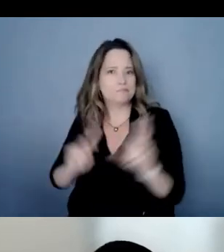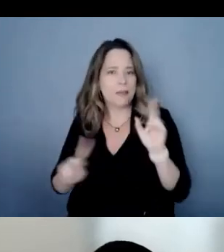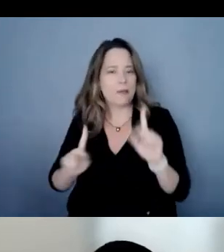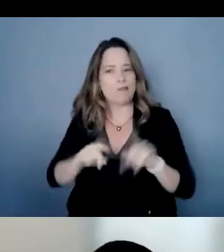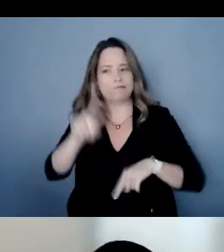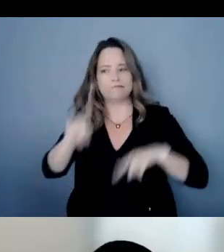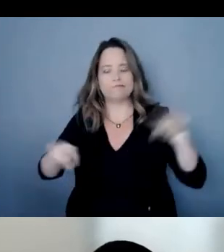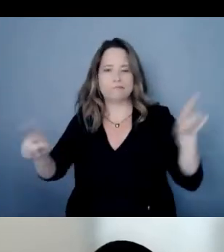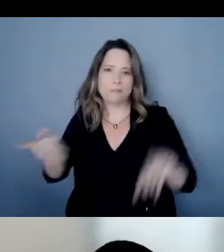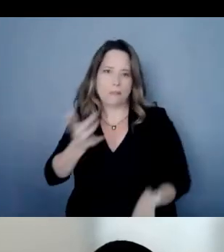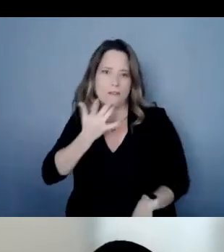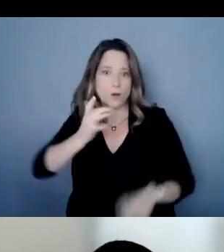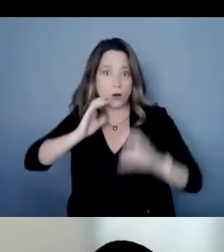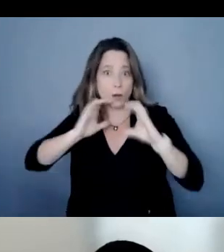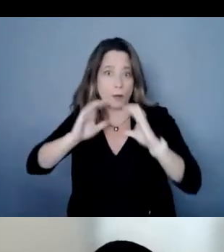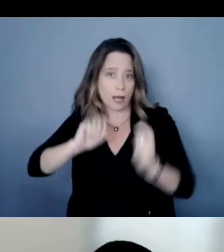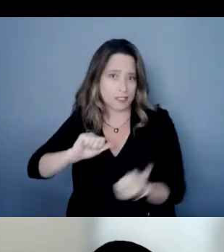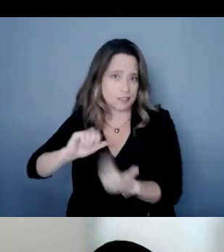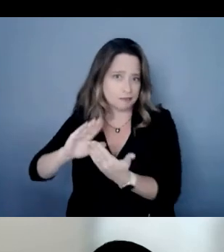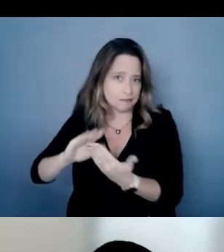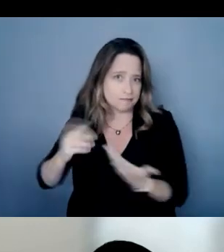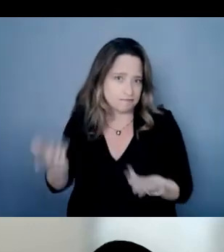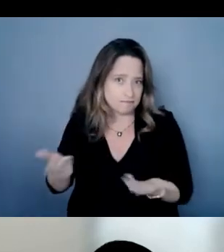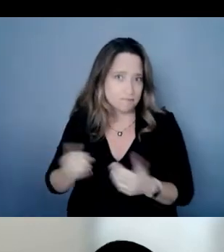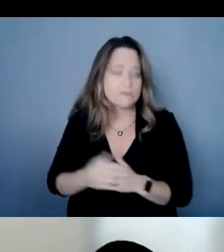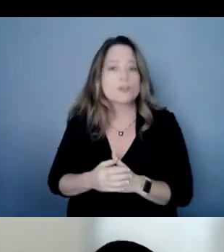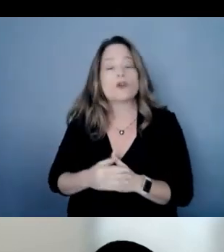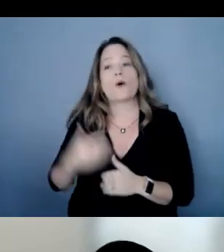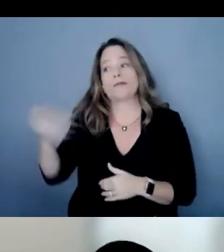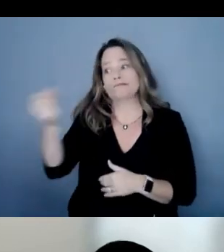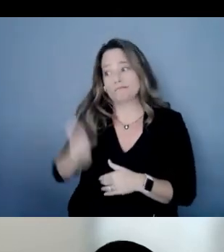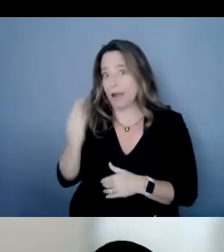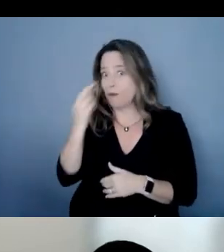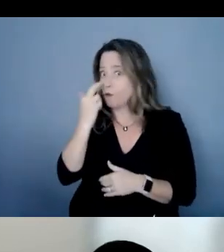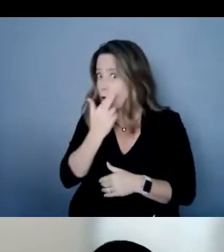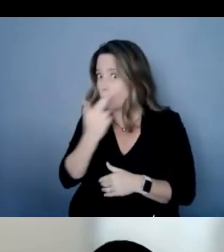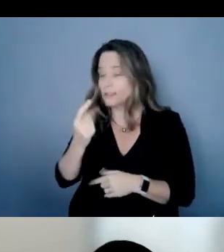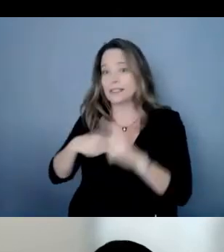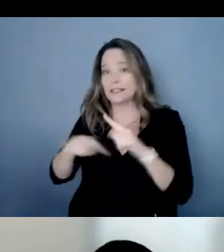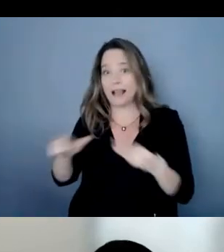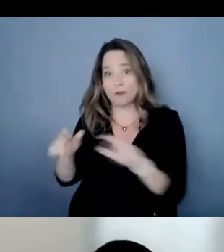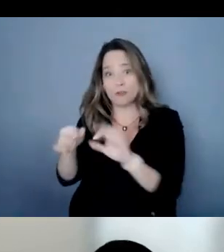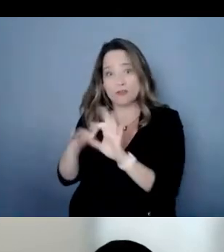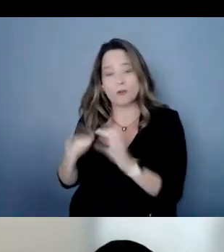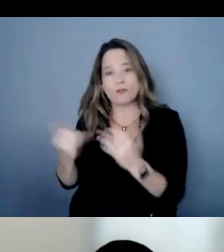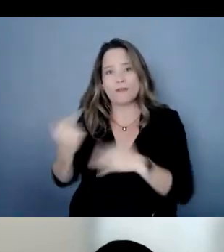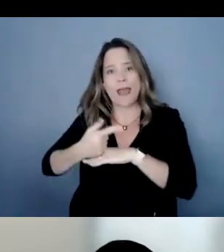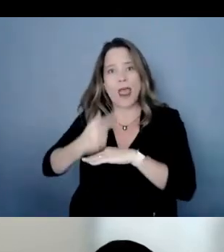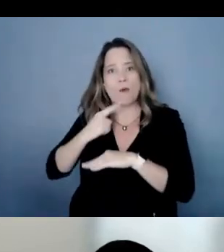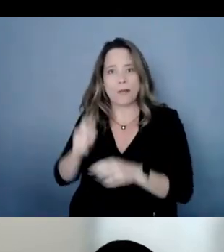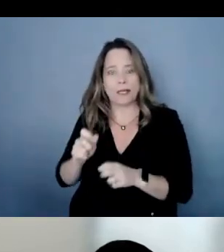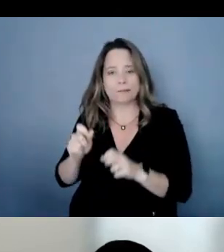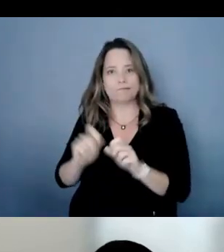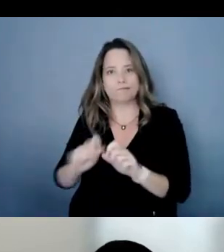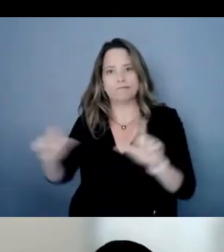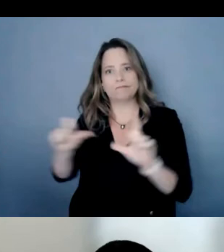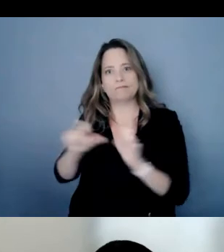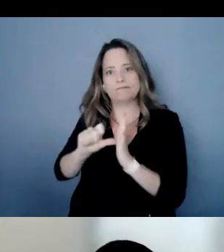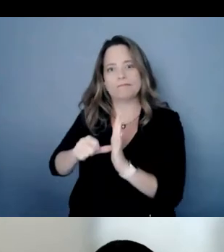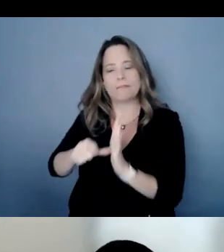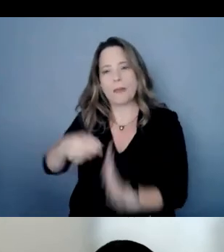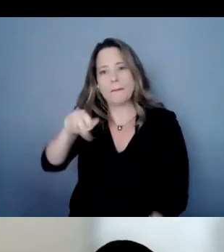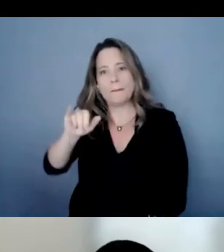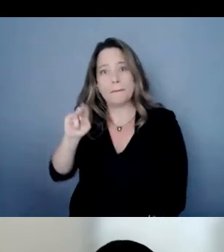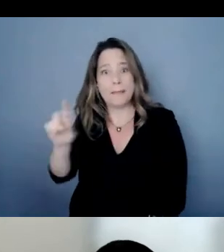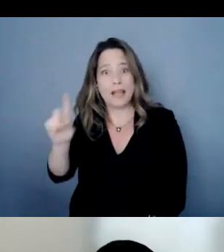communication methods so we have rose our sign language interpreter pinned for today's event if you need to